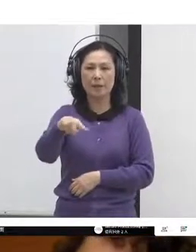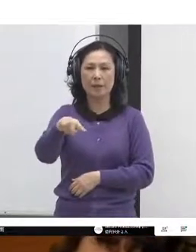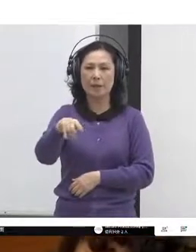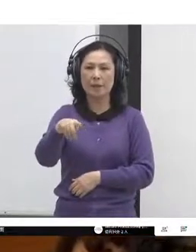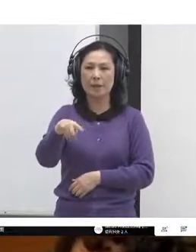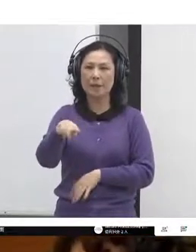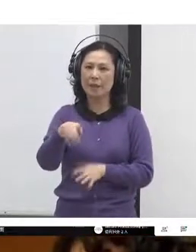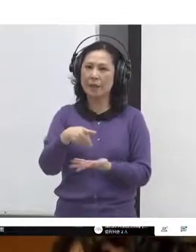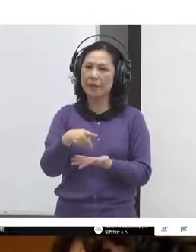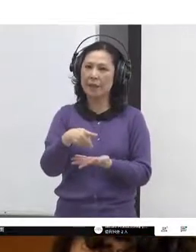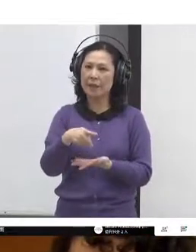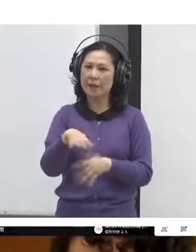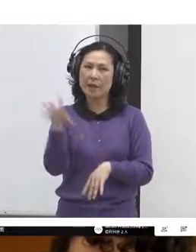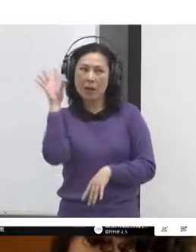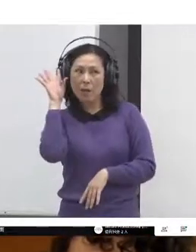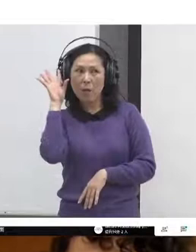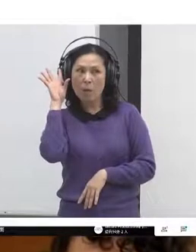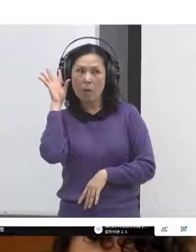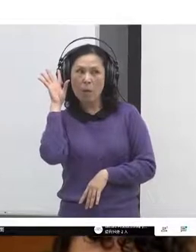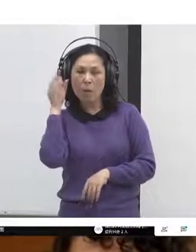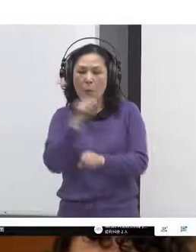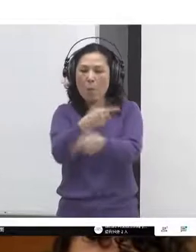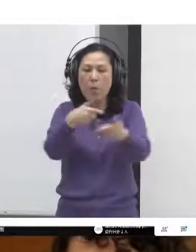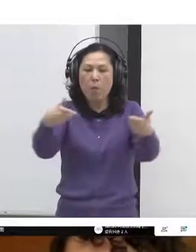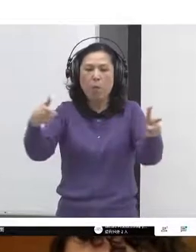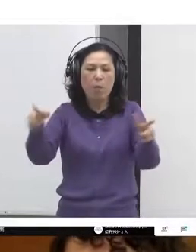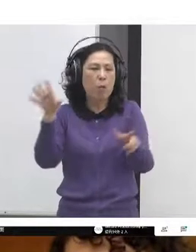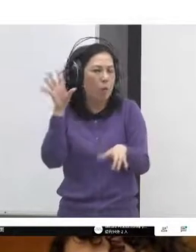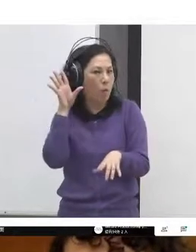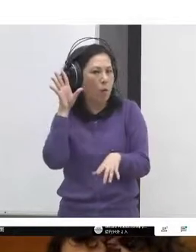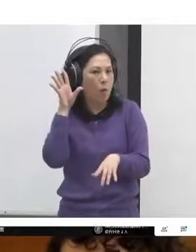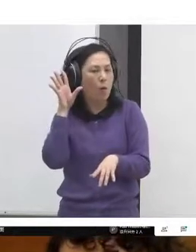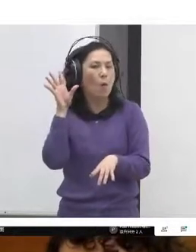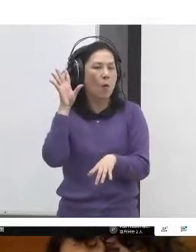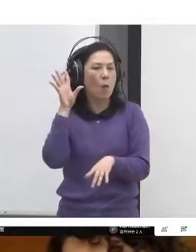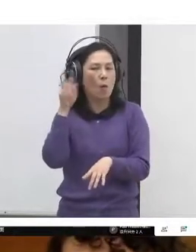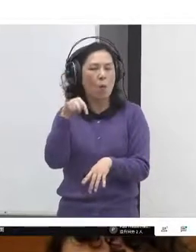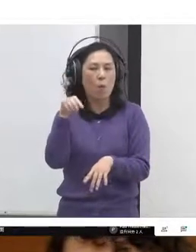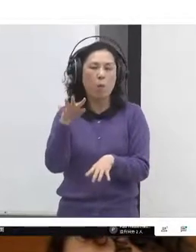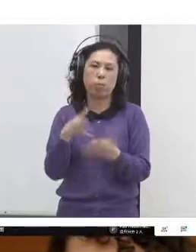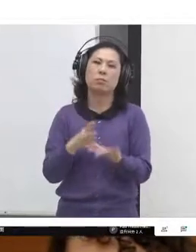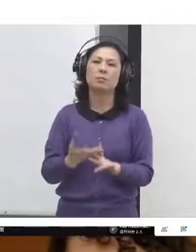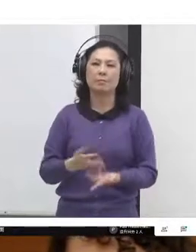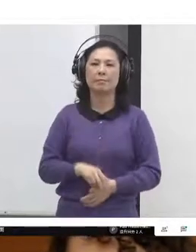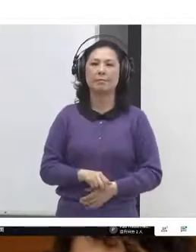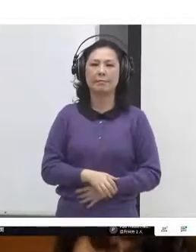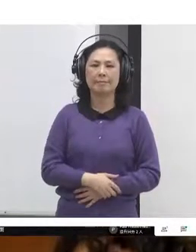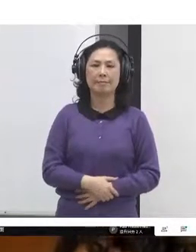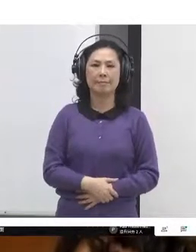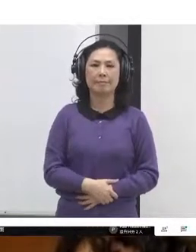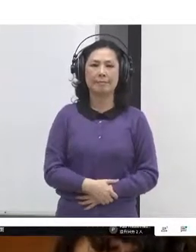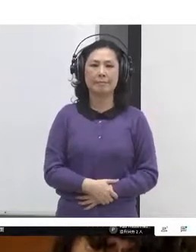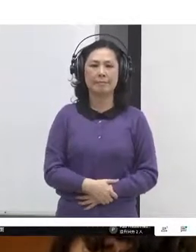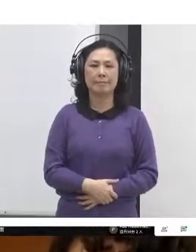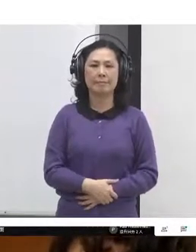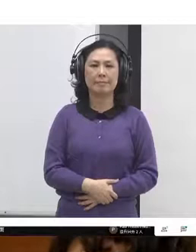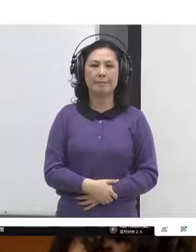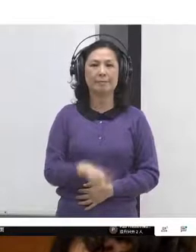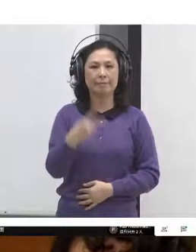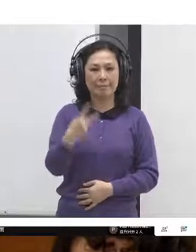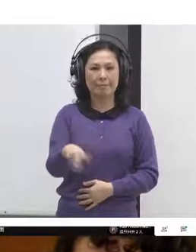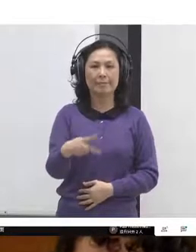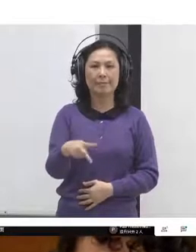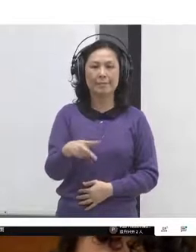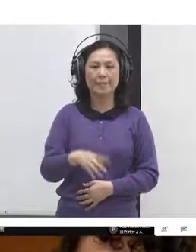to run another nomination. And for these decisions, the facilitators support consent-based decision